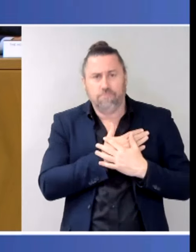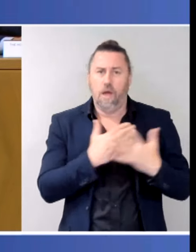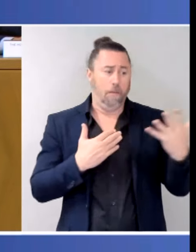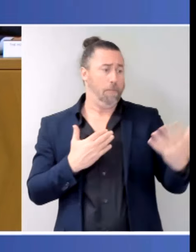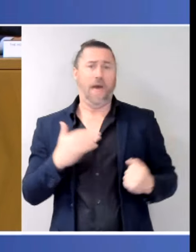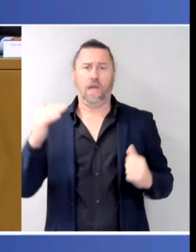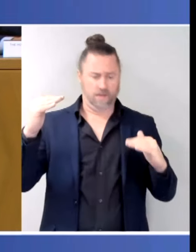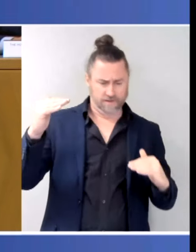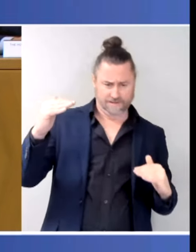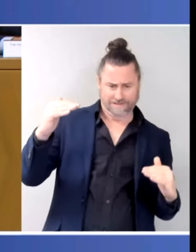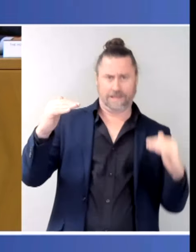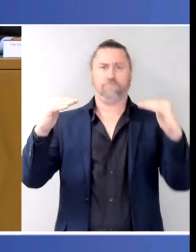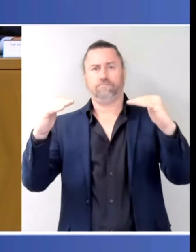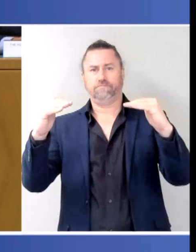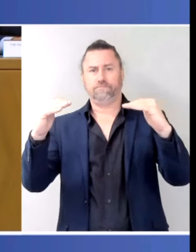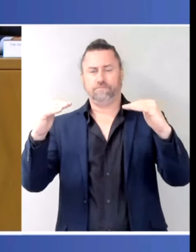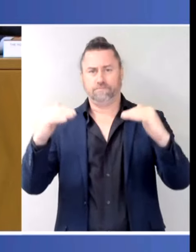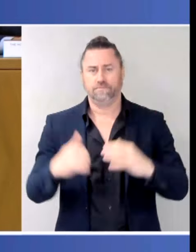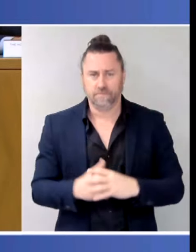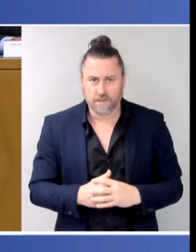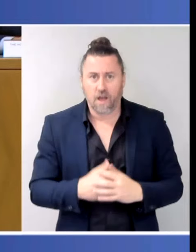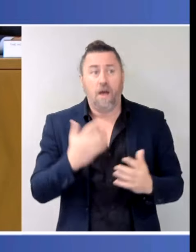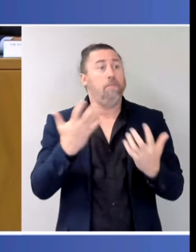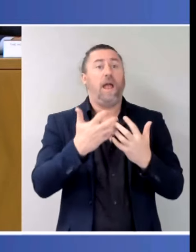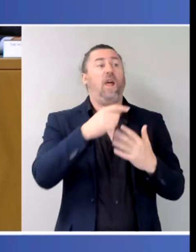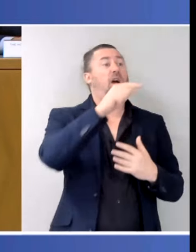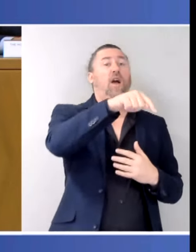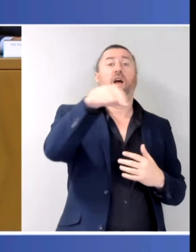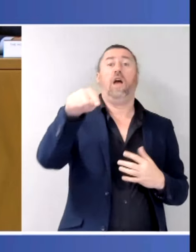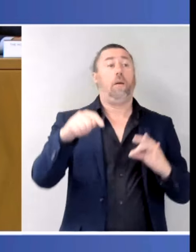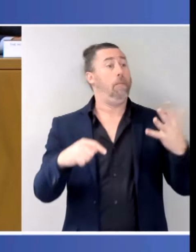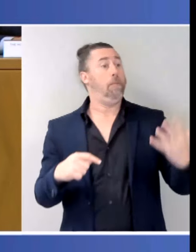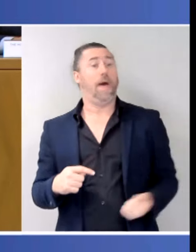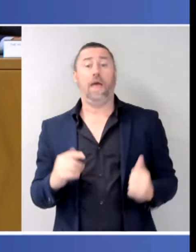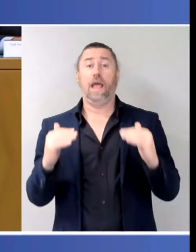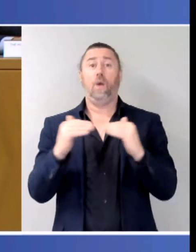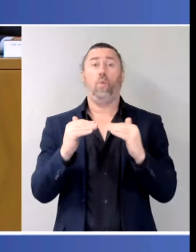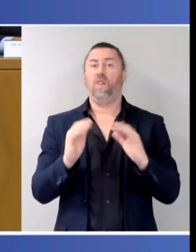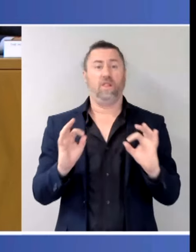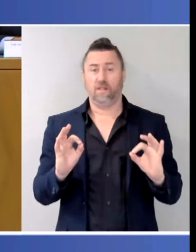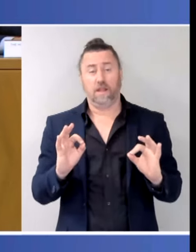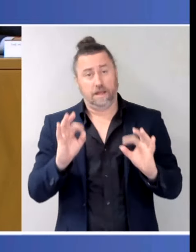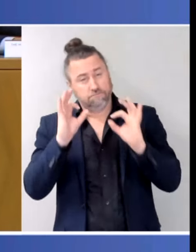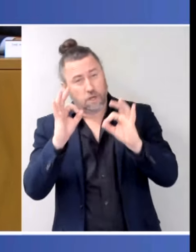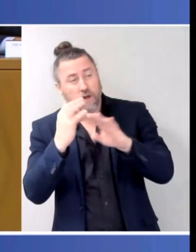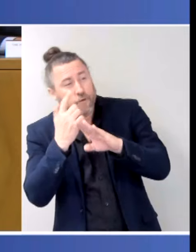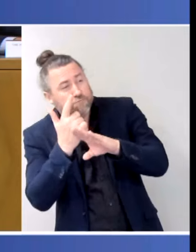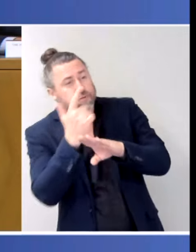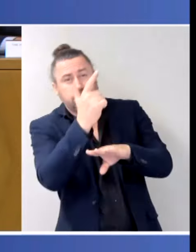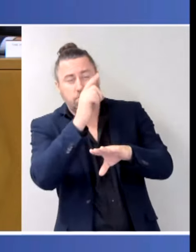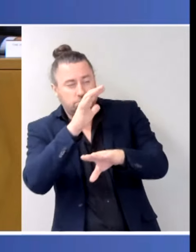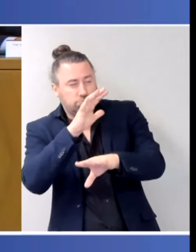don't have the same pay equity are in those remote communities that particularly provide